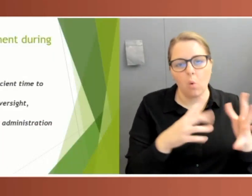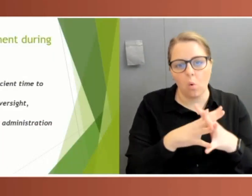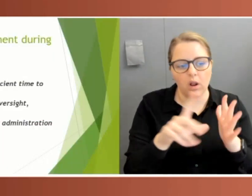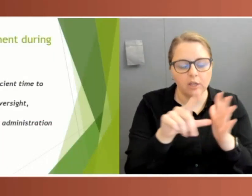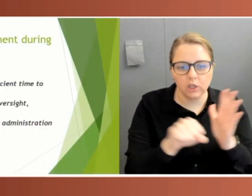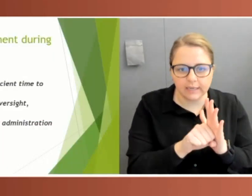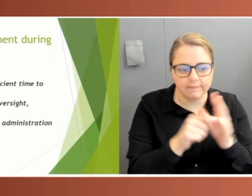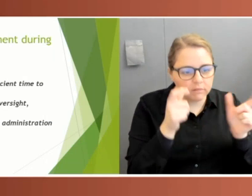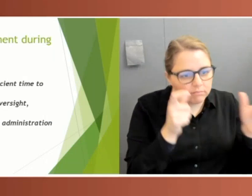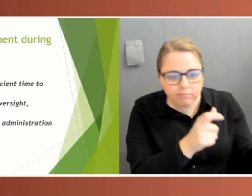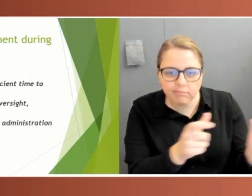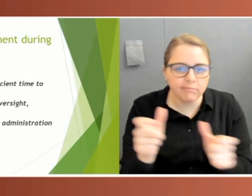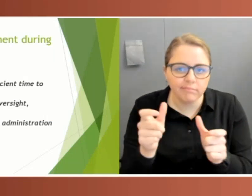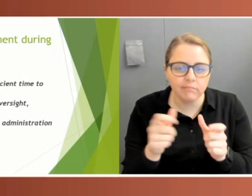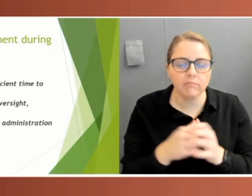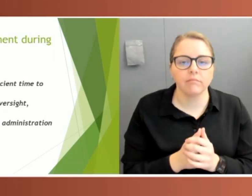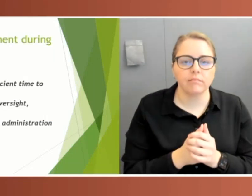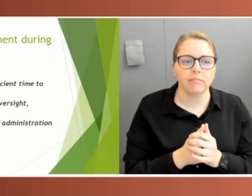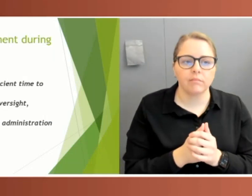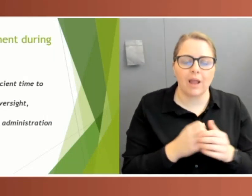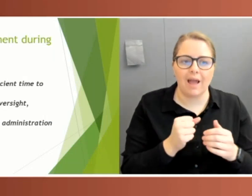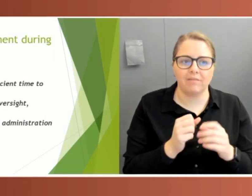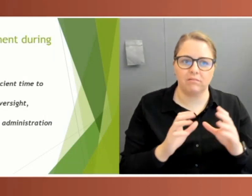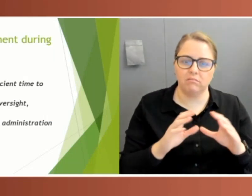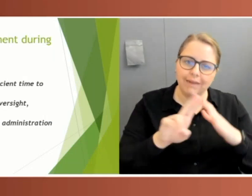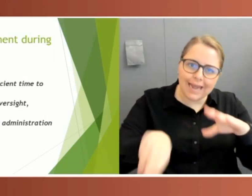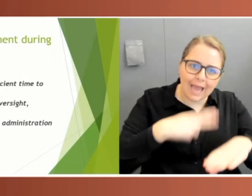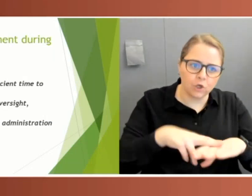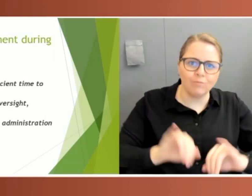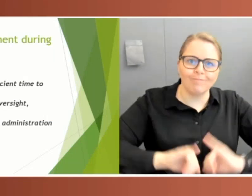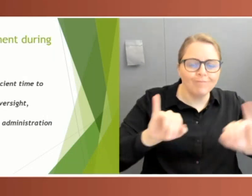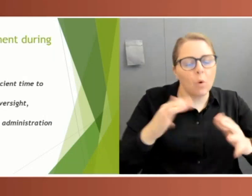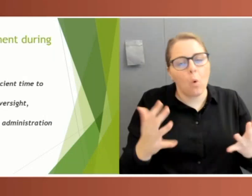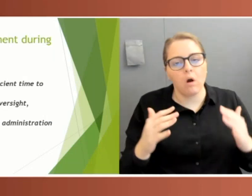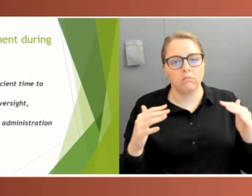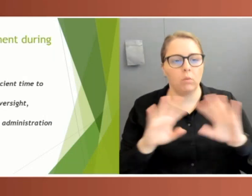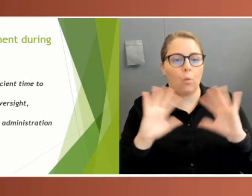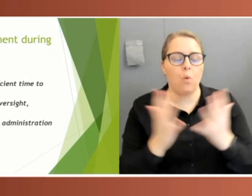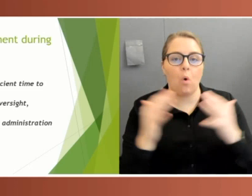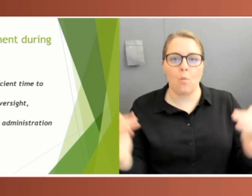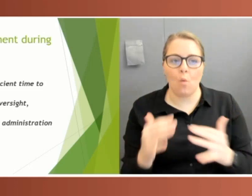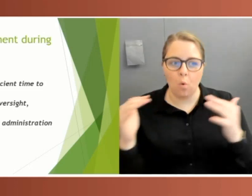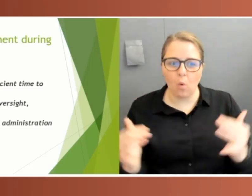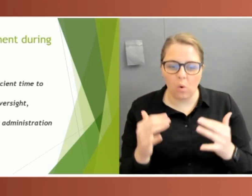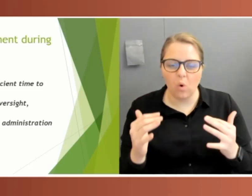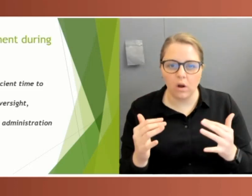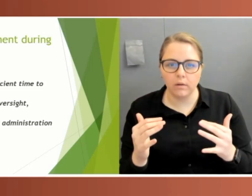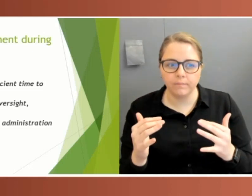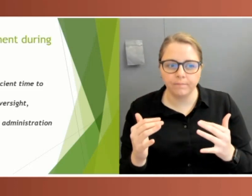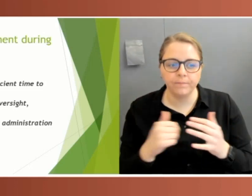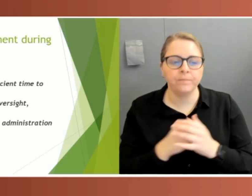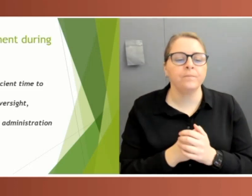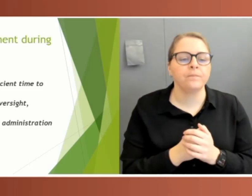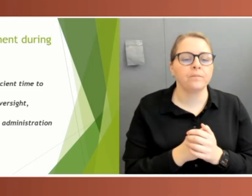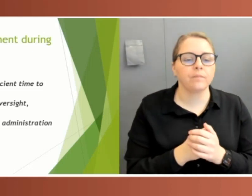National crises like a pandemic or a world war do expose us to the need for what otherwise would be